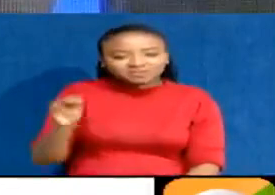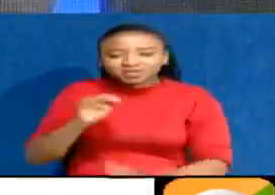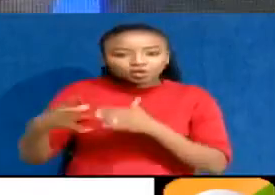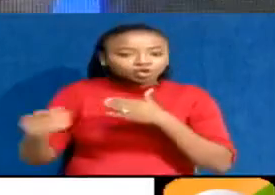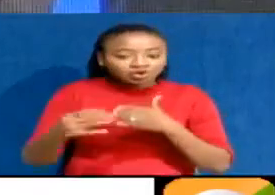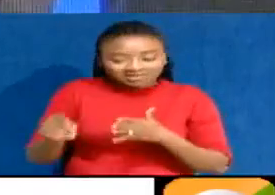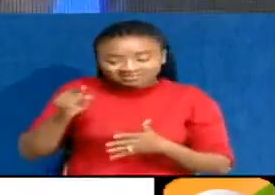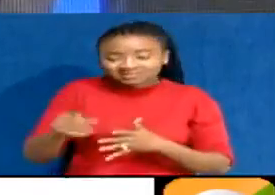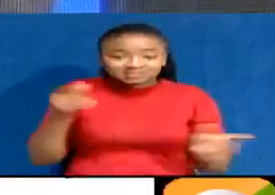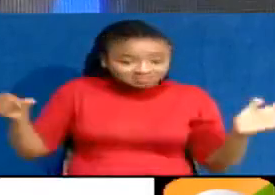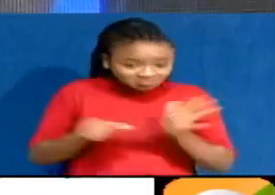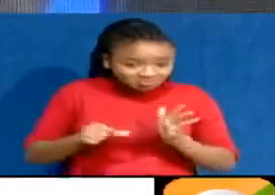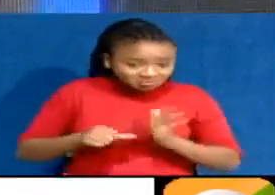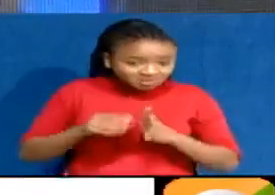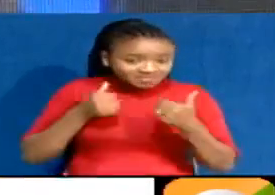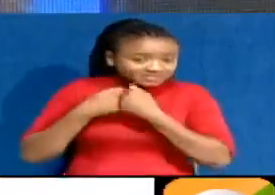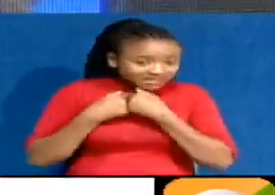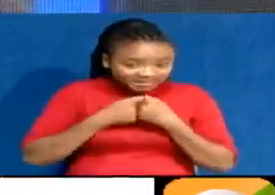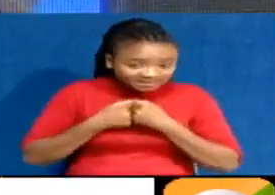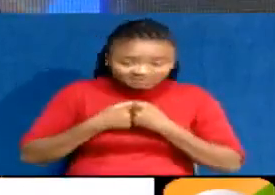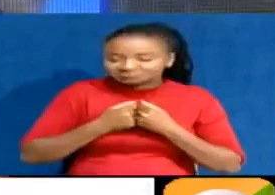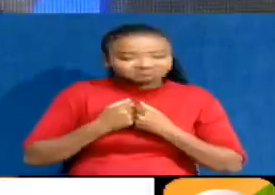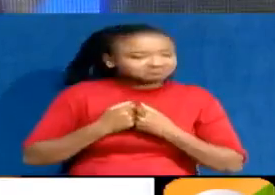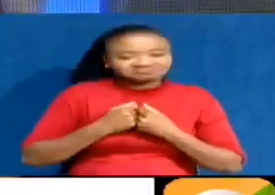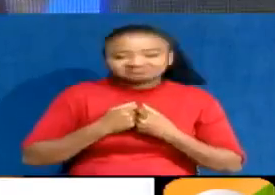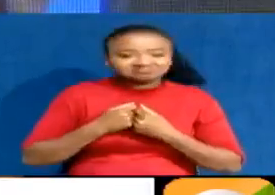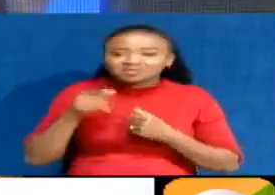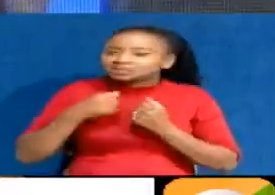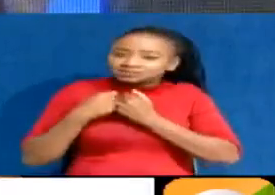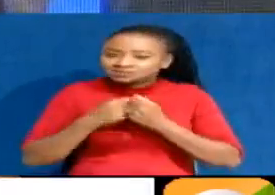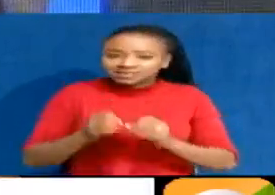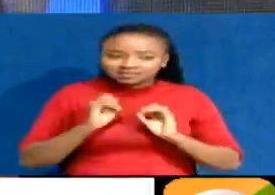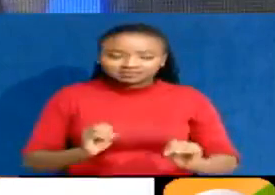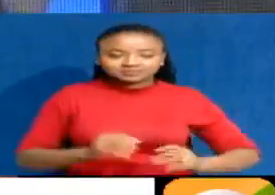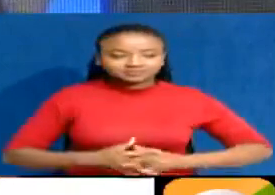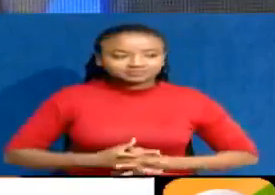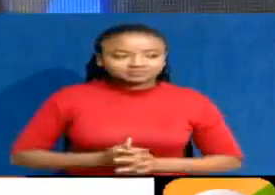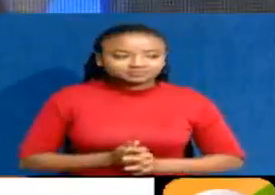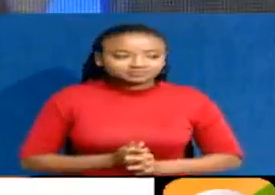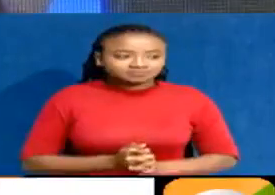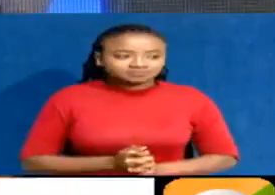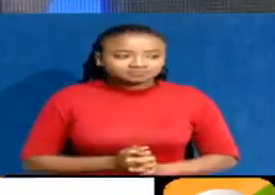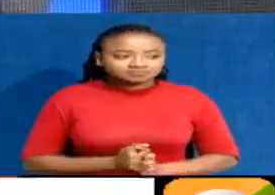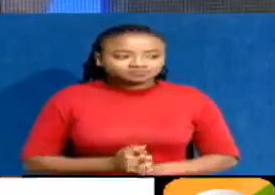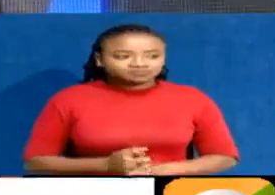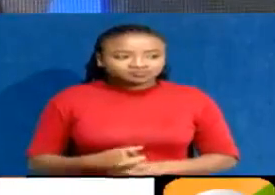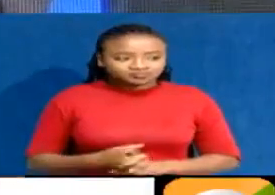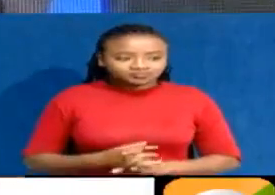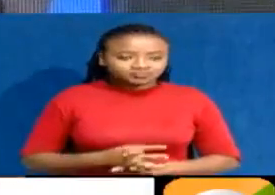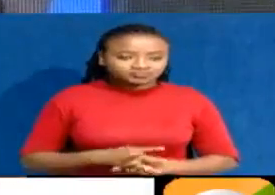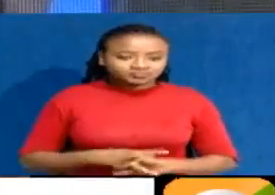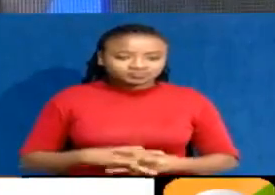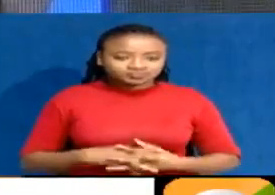that really be the barrier, the insurmountable